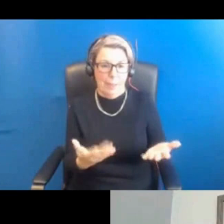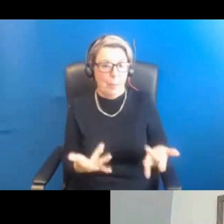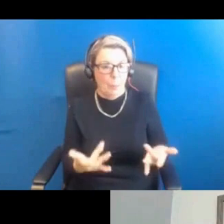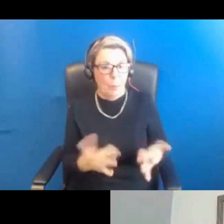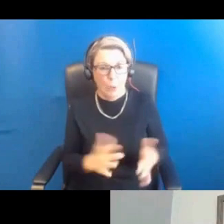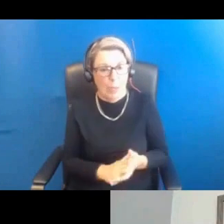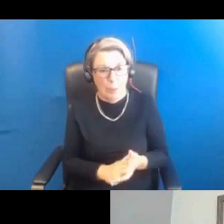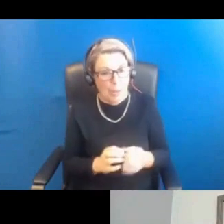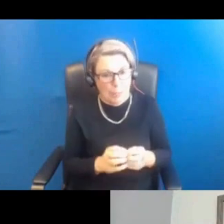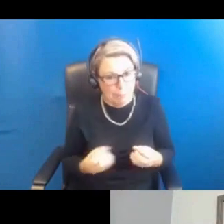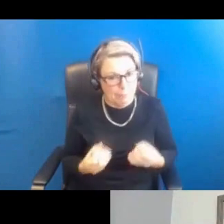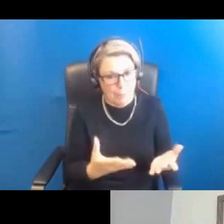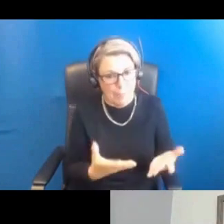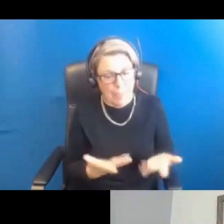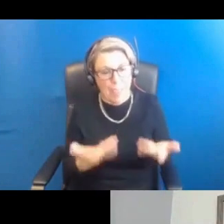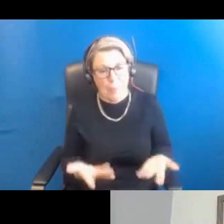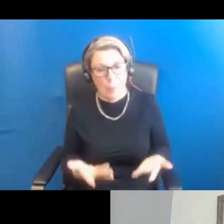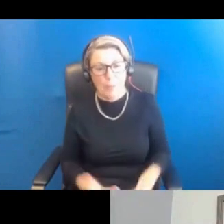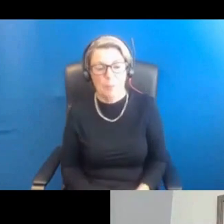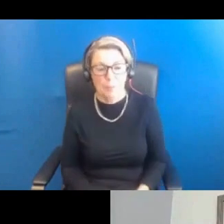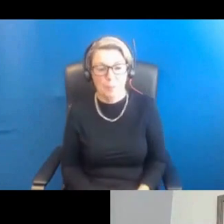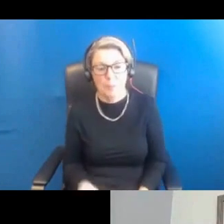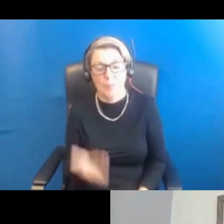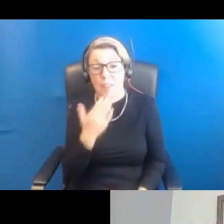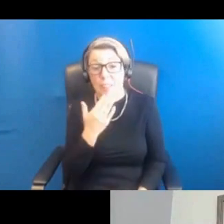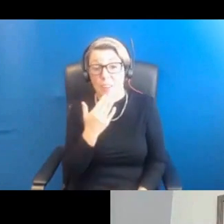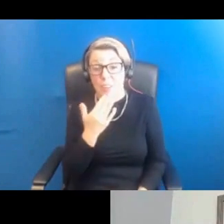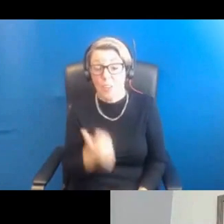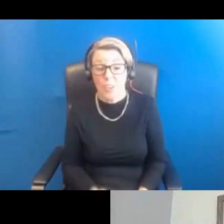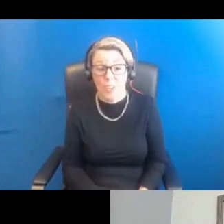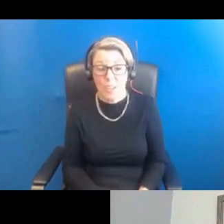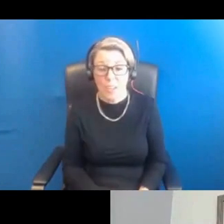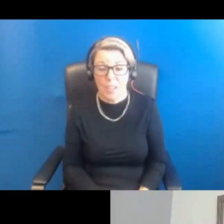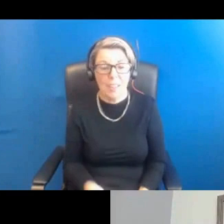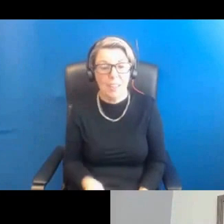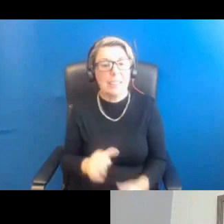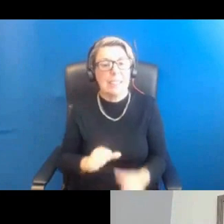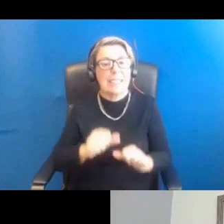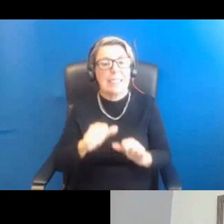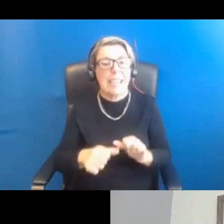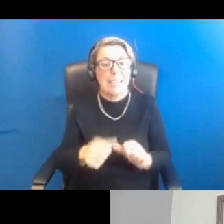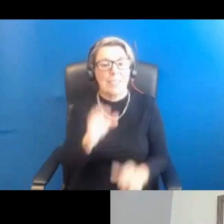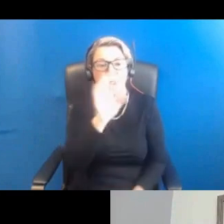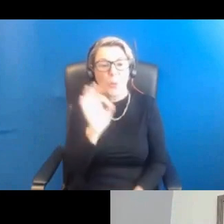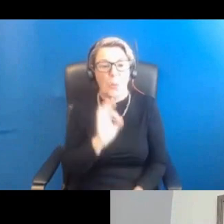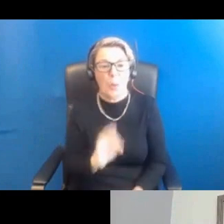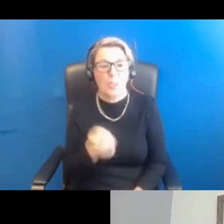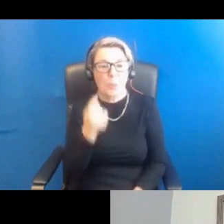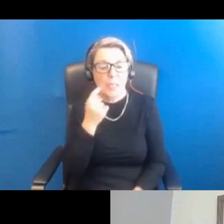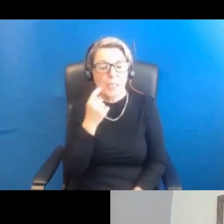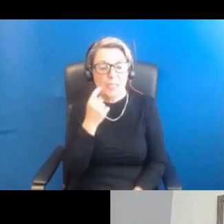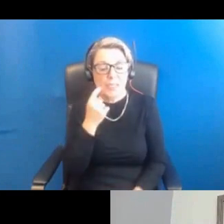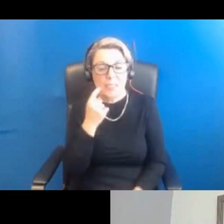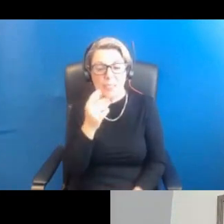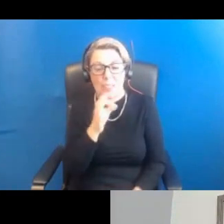into practice. Thanks very much. I mean, I think this will be quite an easy question for you to answer, but there is a question in the chat